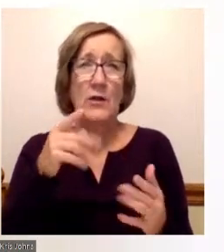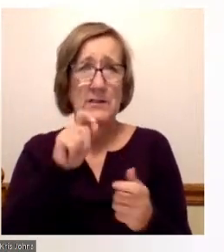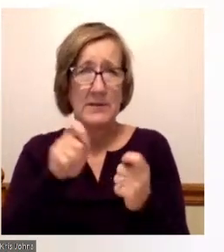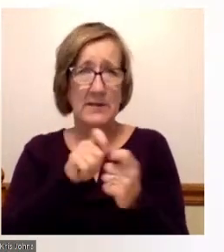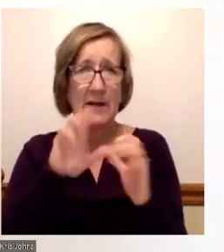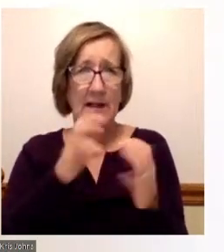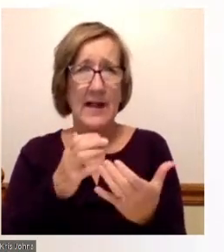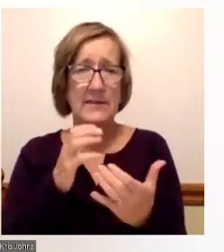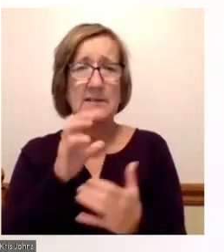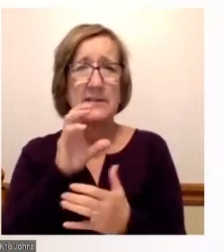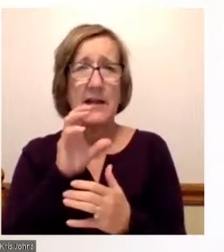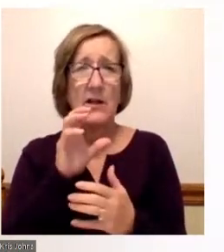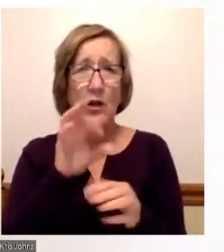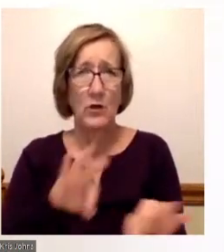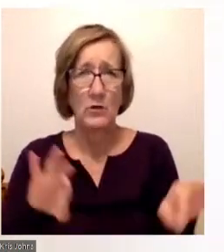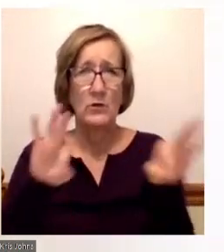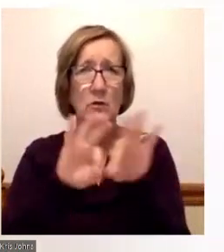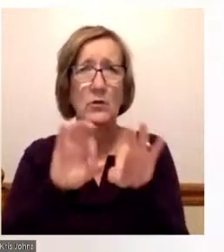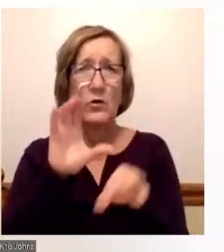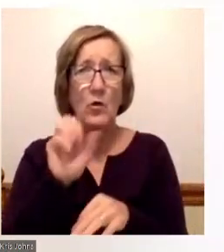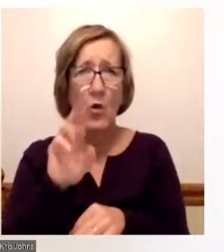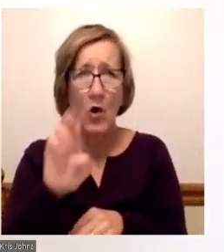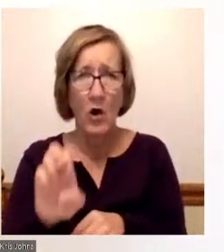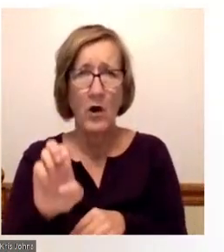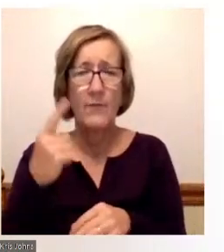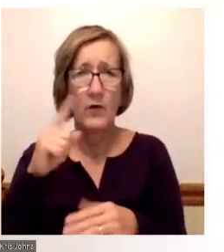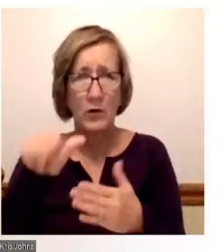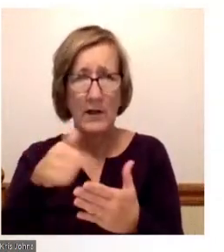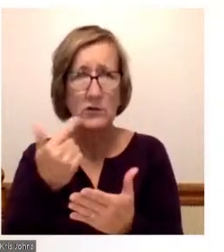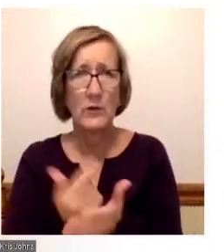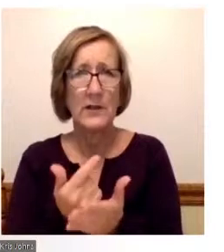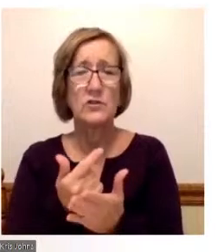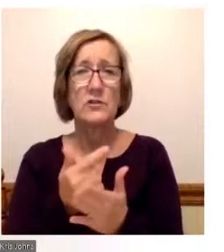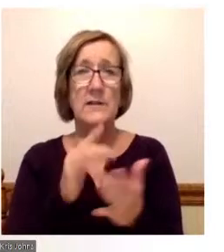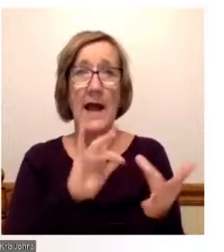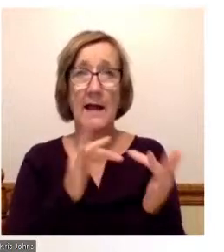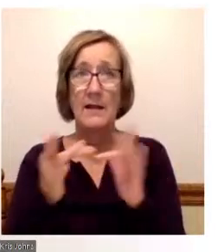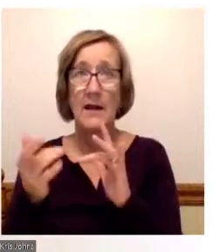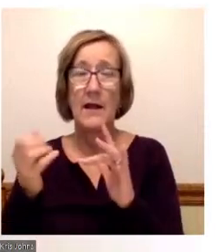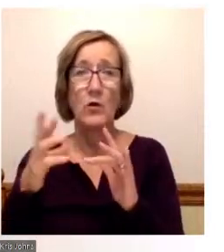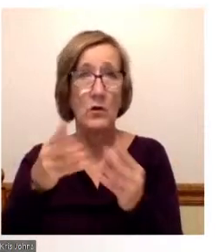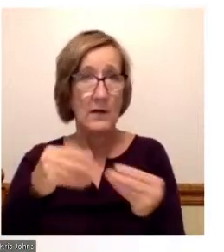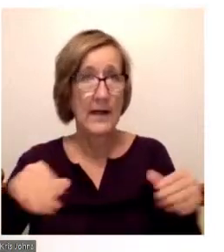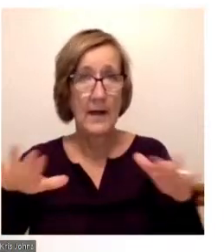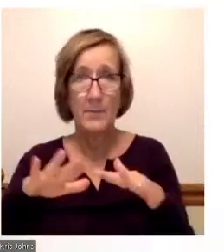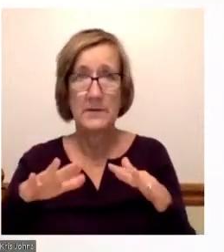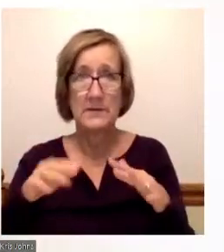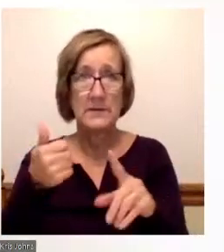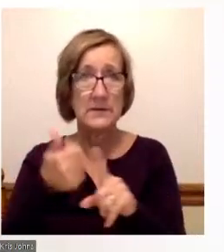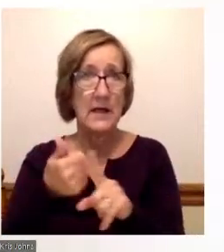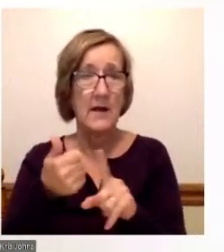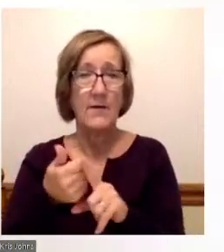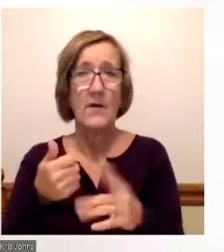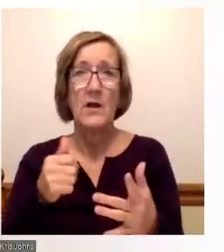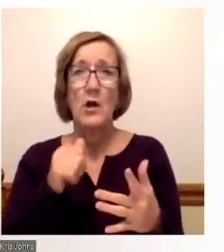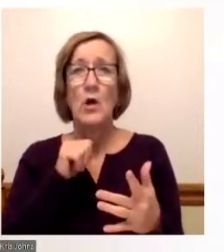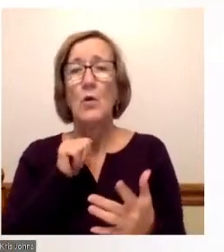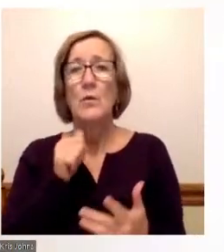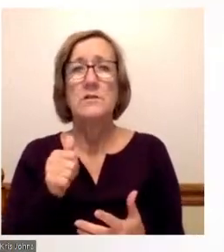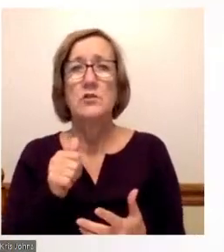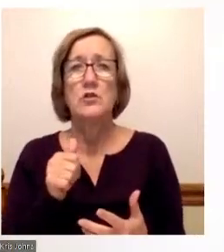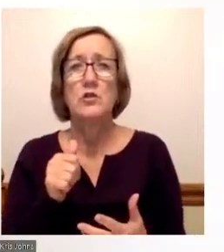are continuously held, whether it be online or in campus, and that we don't look for a